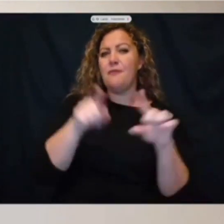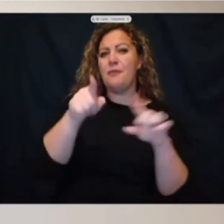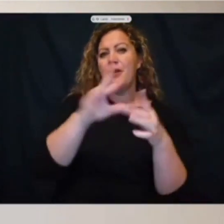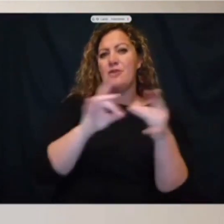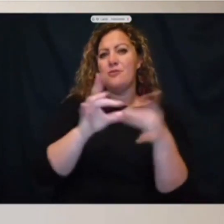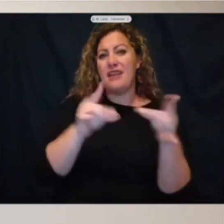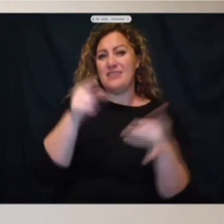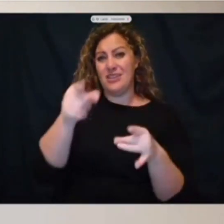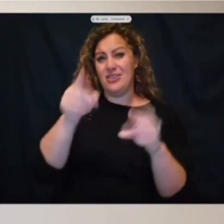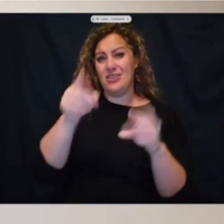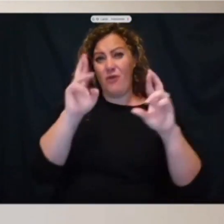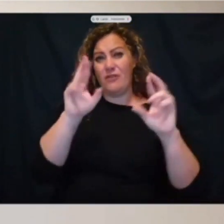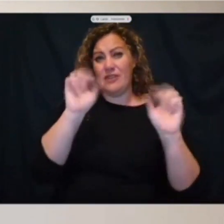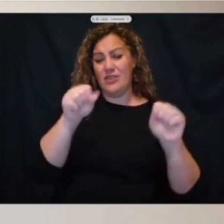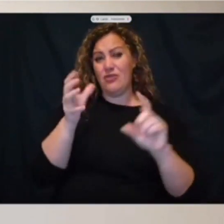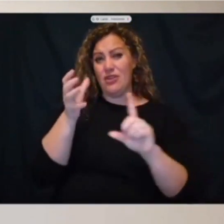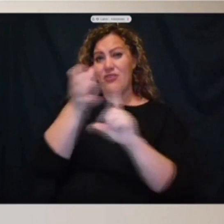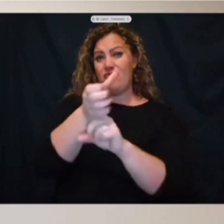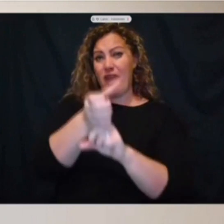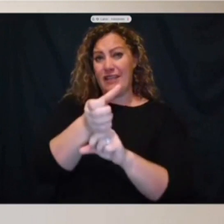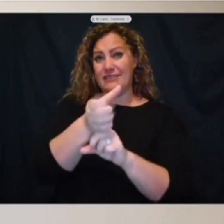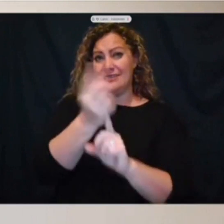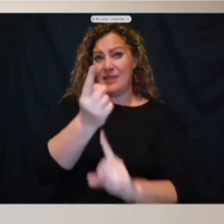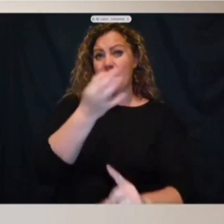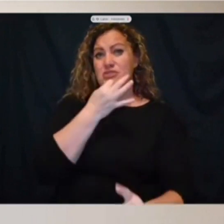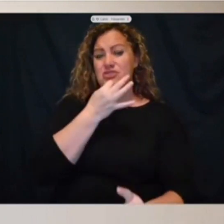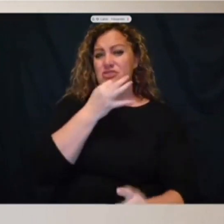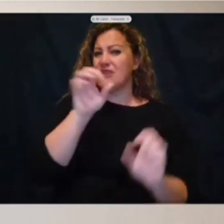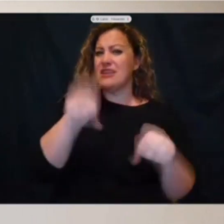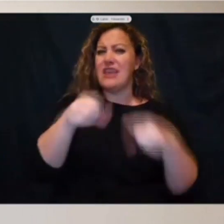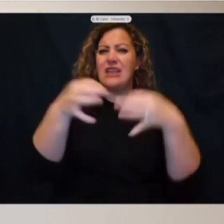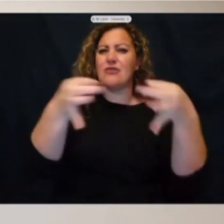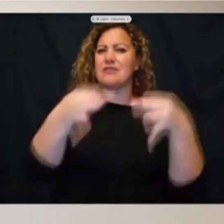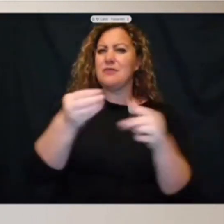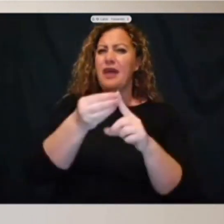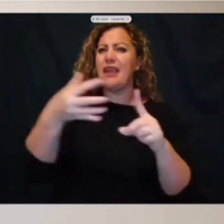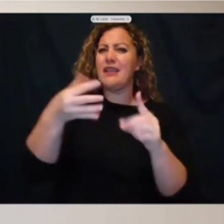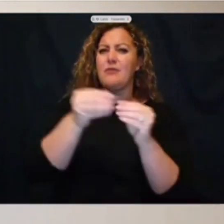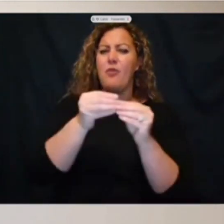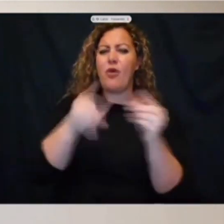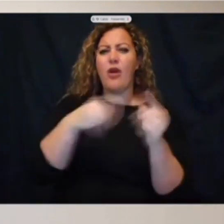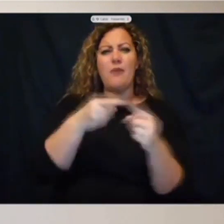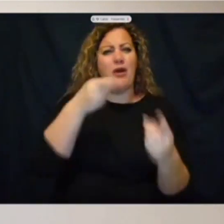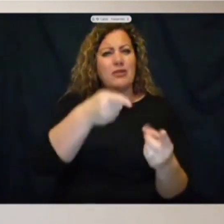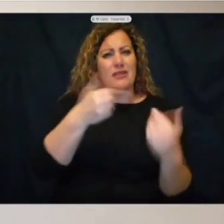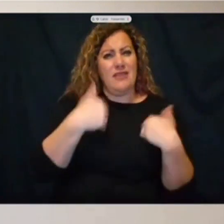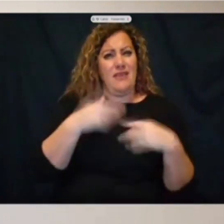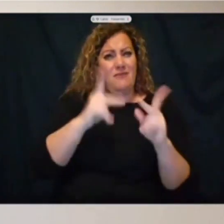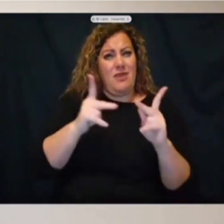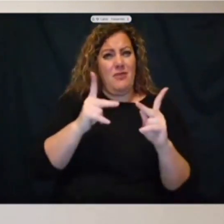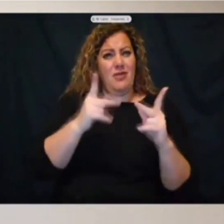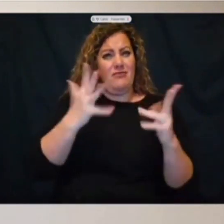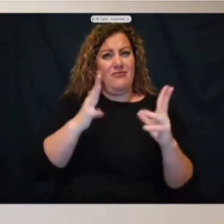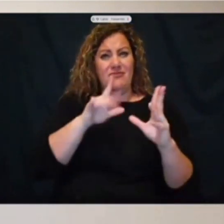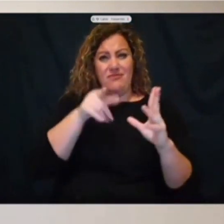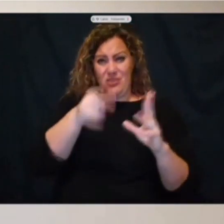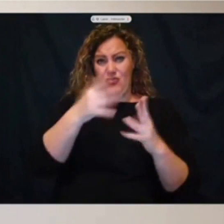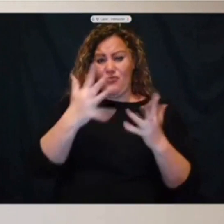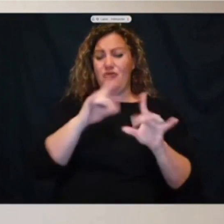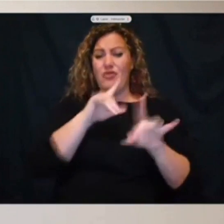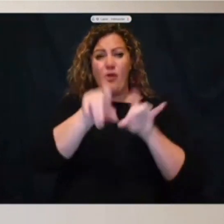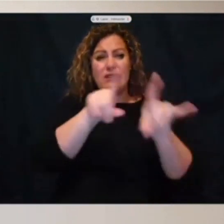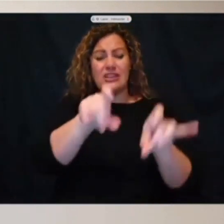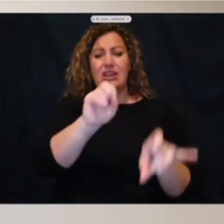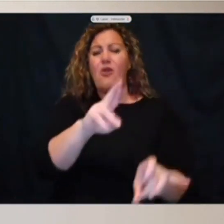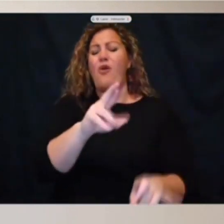be making an arrest soon. Can you explain a little bit more about, are there people that have been questioned that you, is anyone